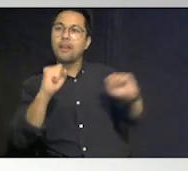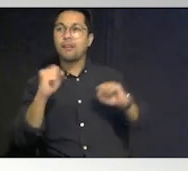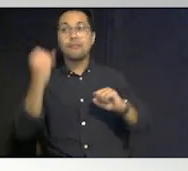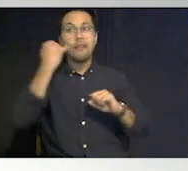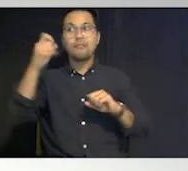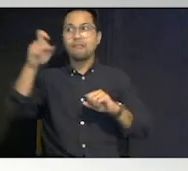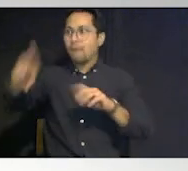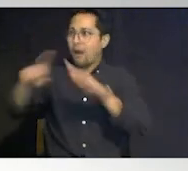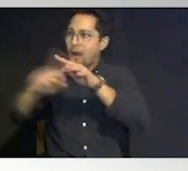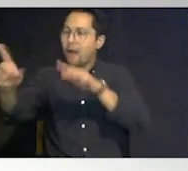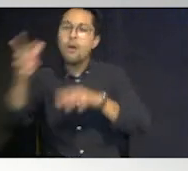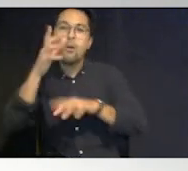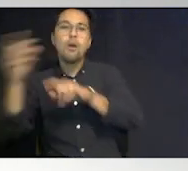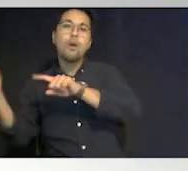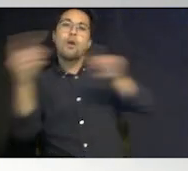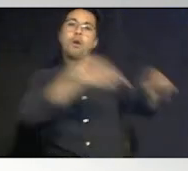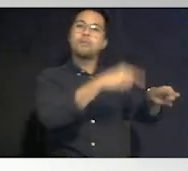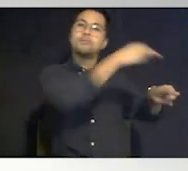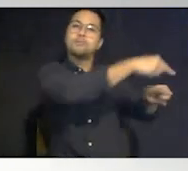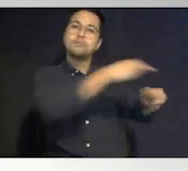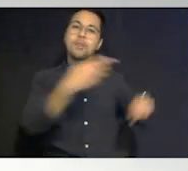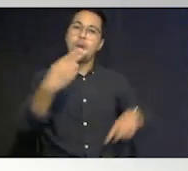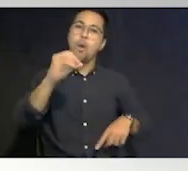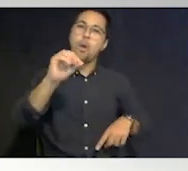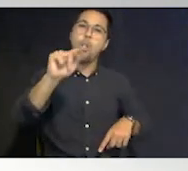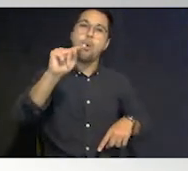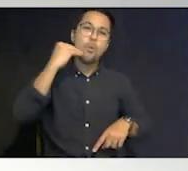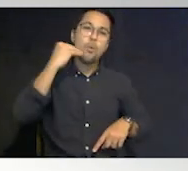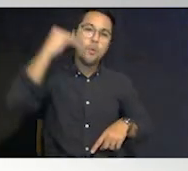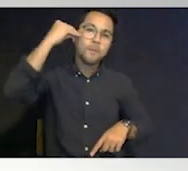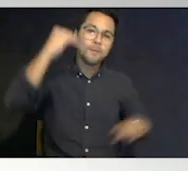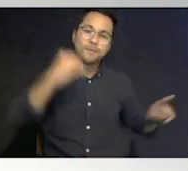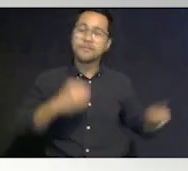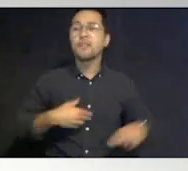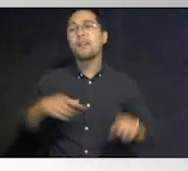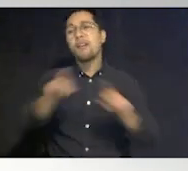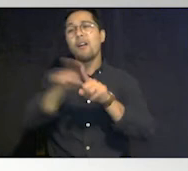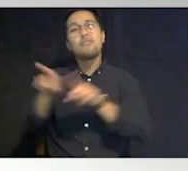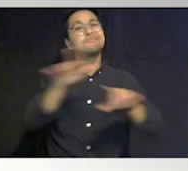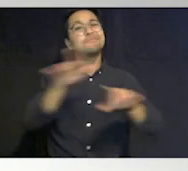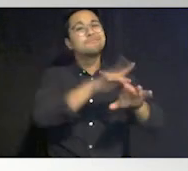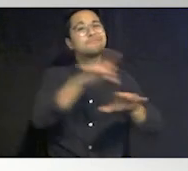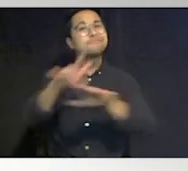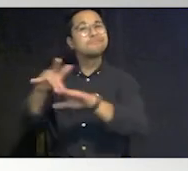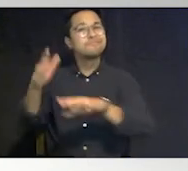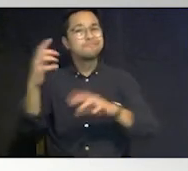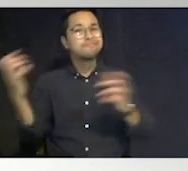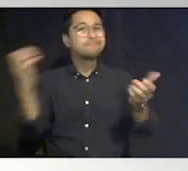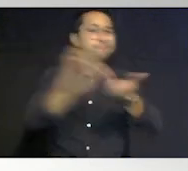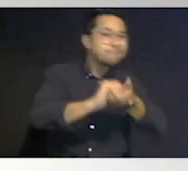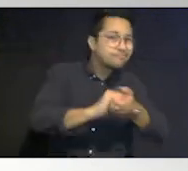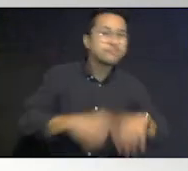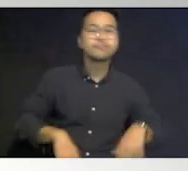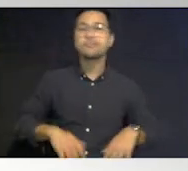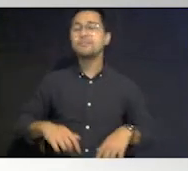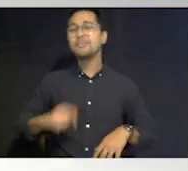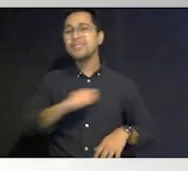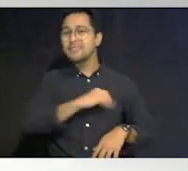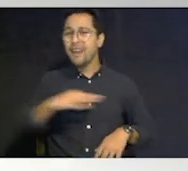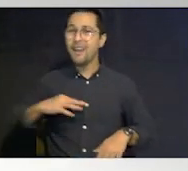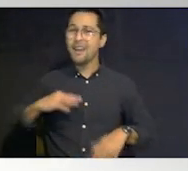home um and we've seen a lot of great examples of combining resources um sharing staff